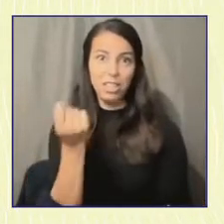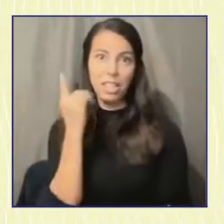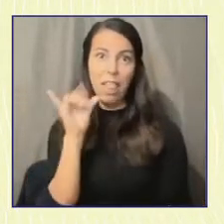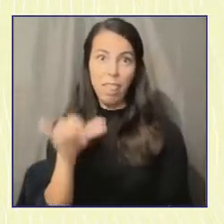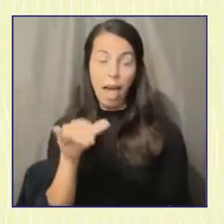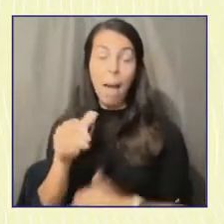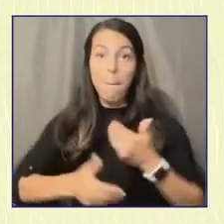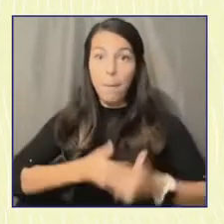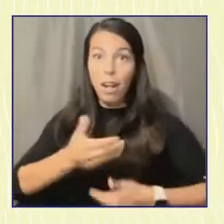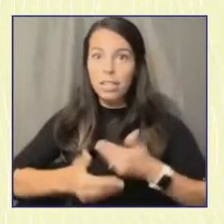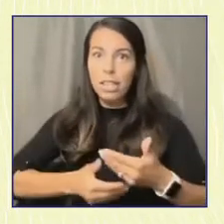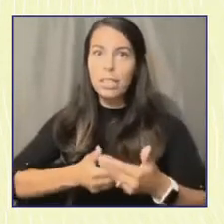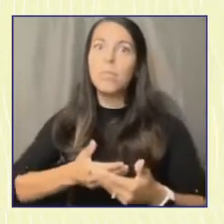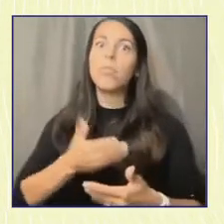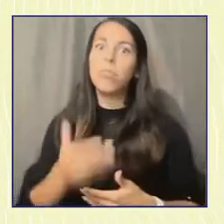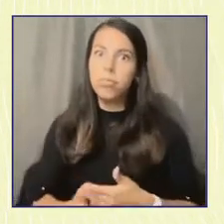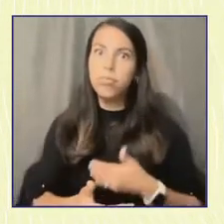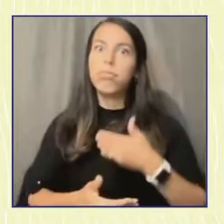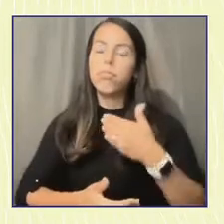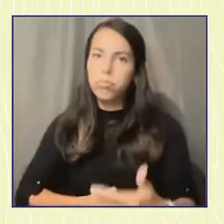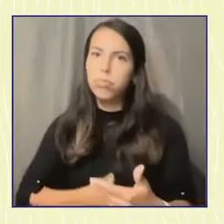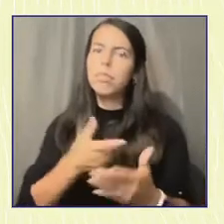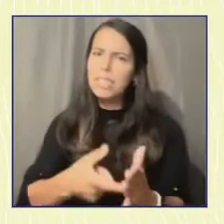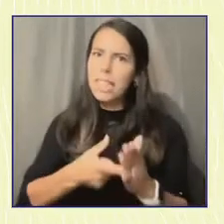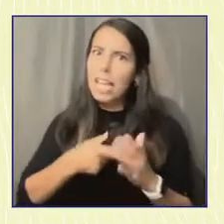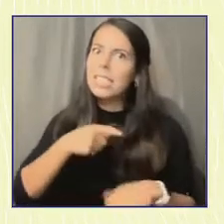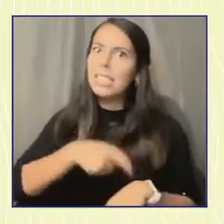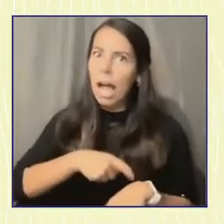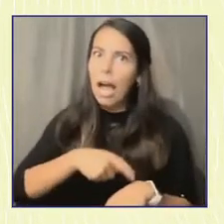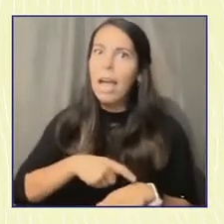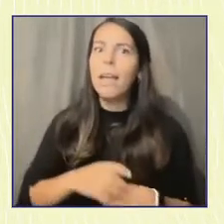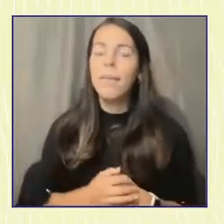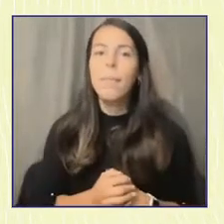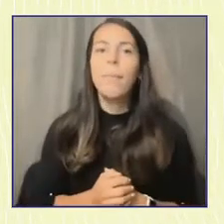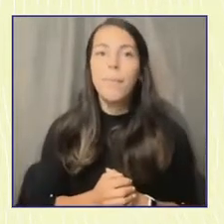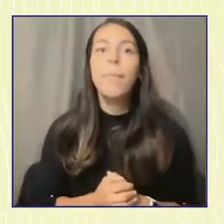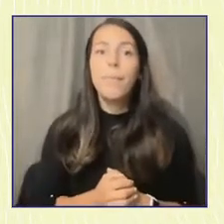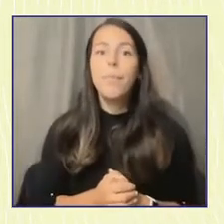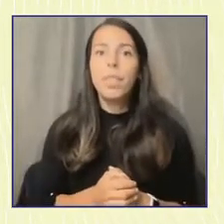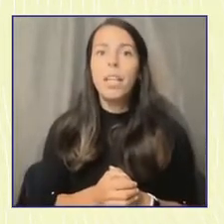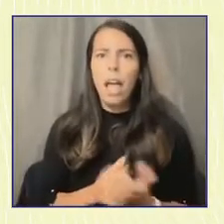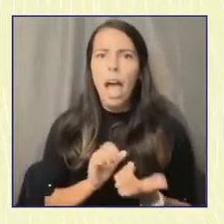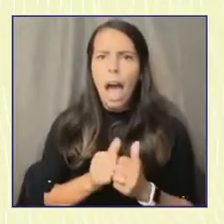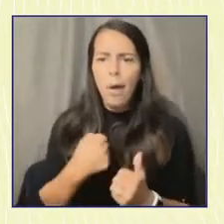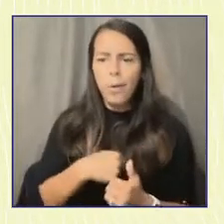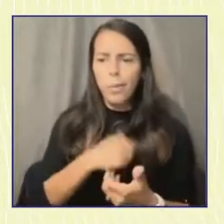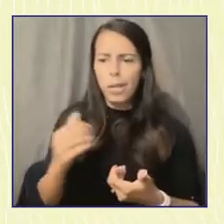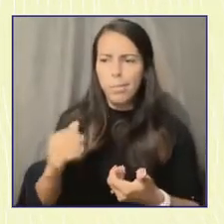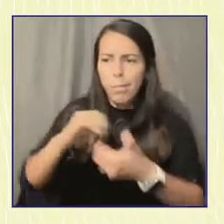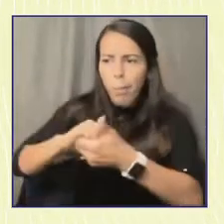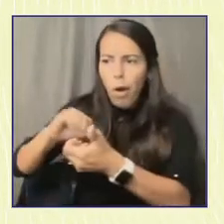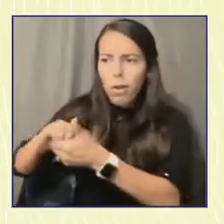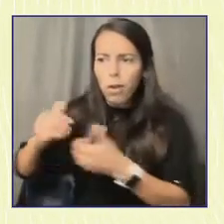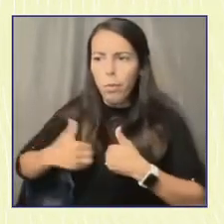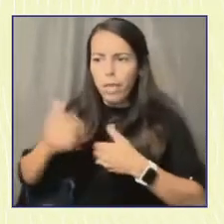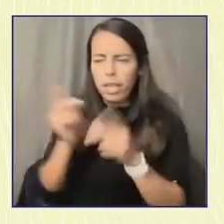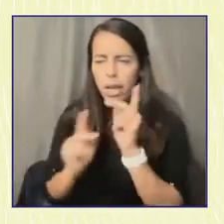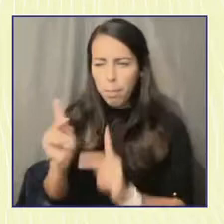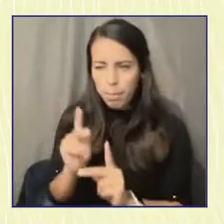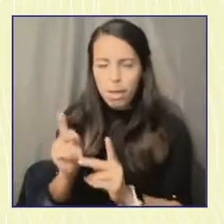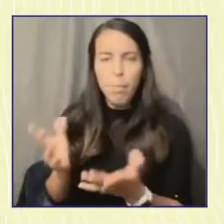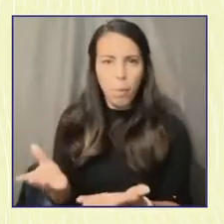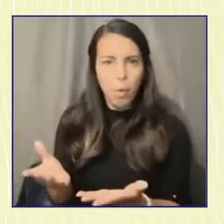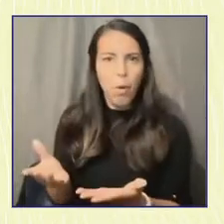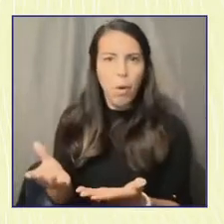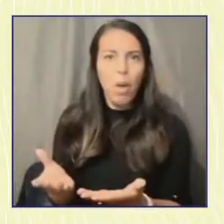process of building, building leaders, partnering with young people and not thinking that one Instagram